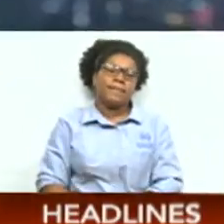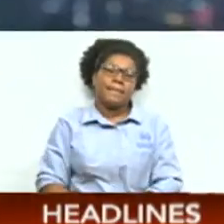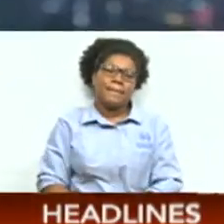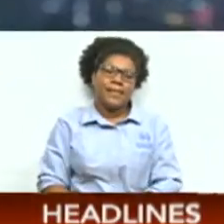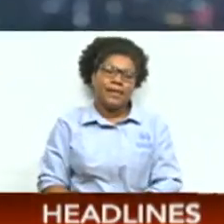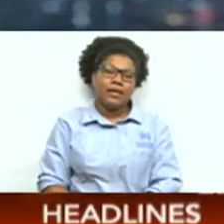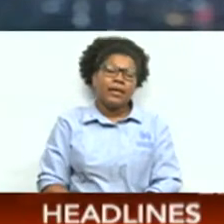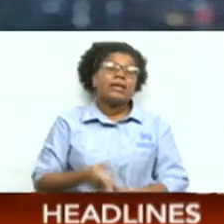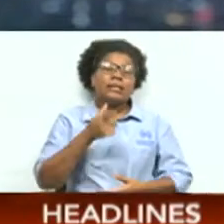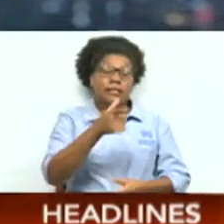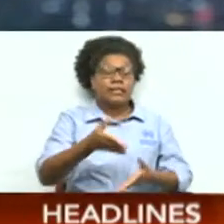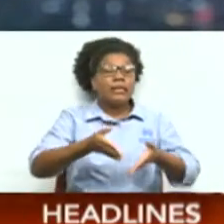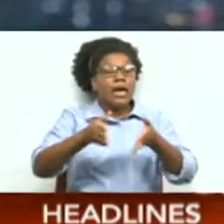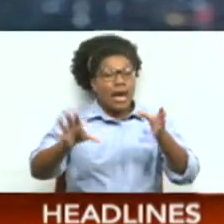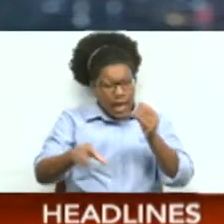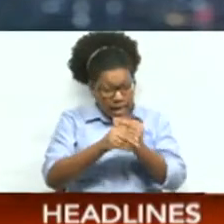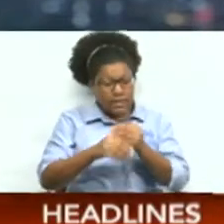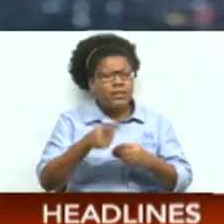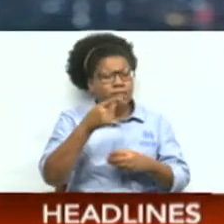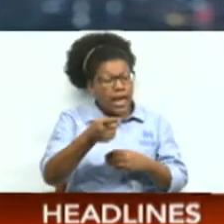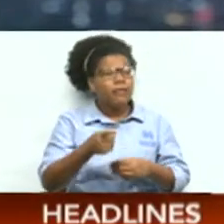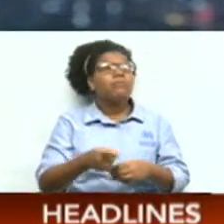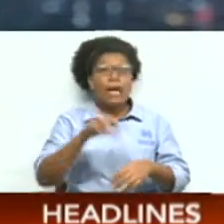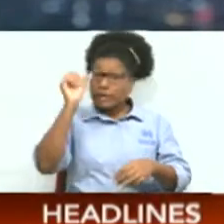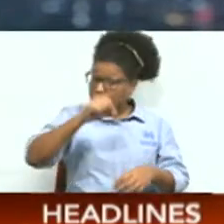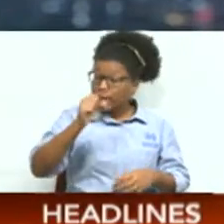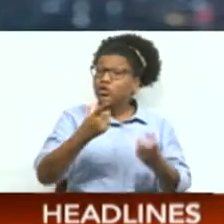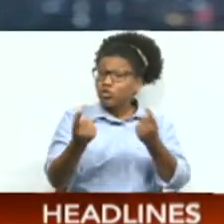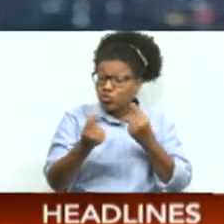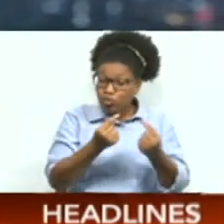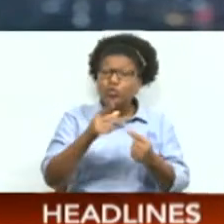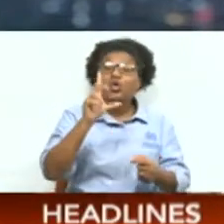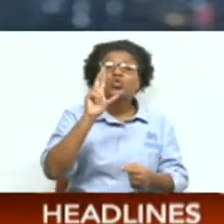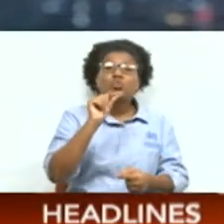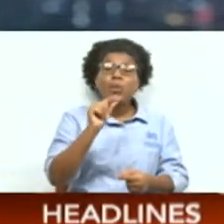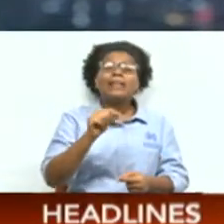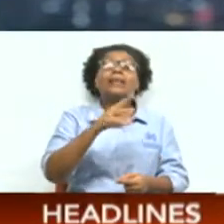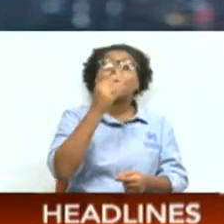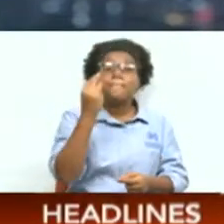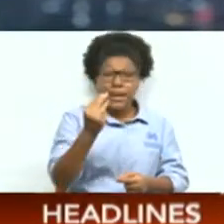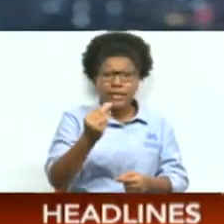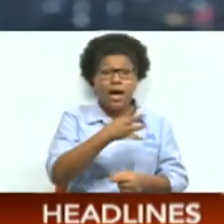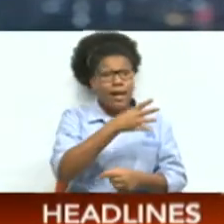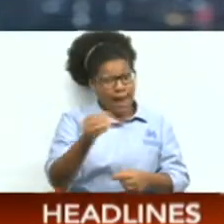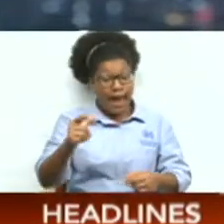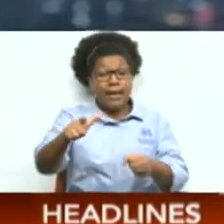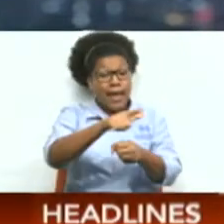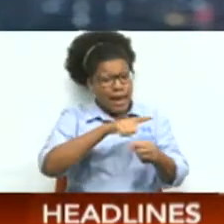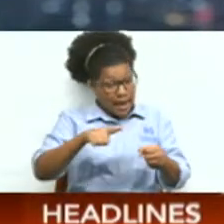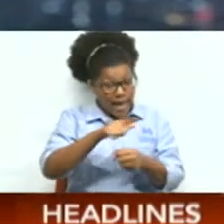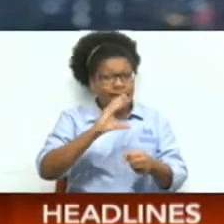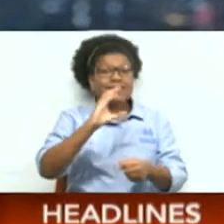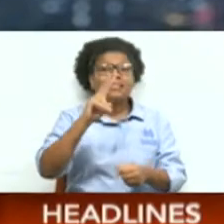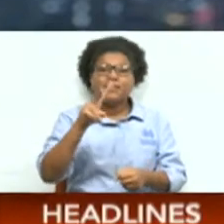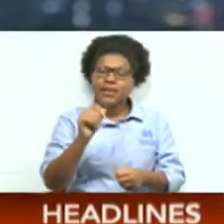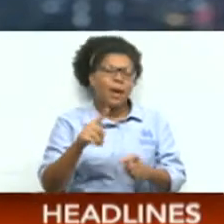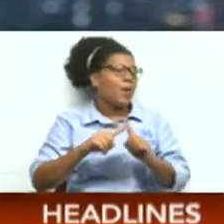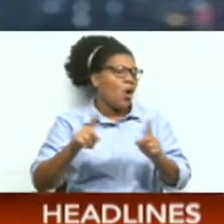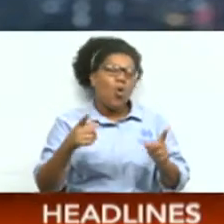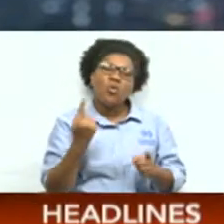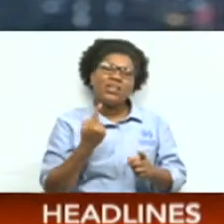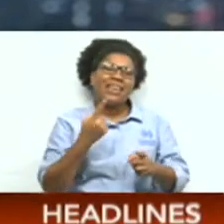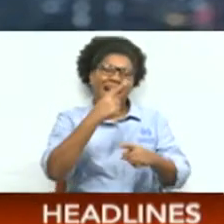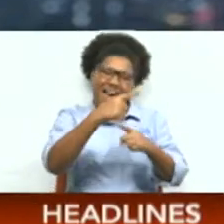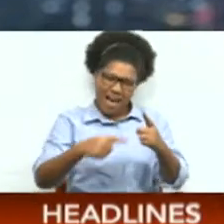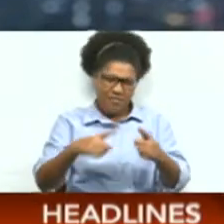He adds that it was originally supposed to be a $20 million grant and land in Balmain-Coover, but they only received half because at